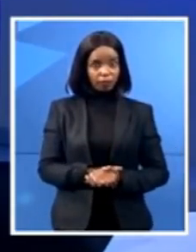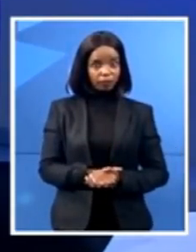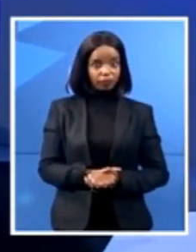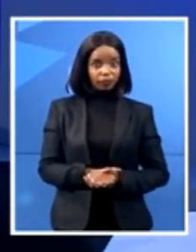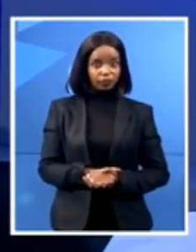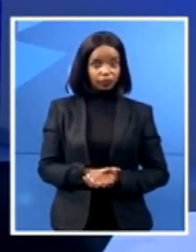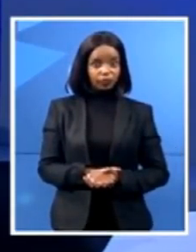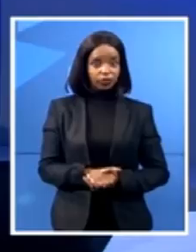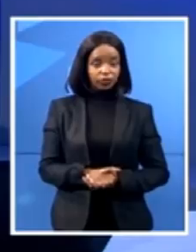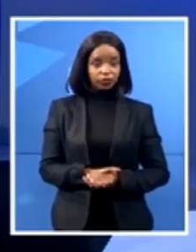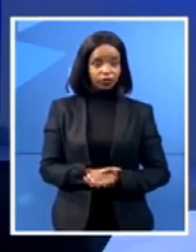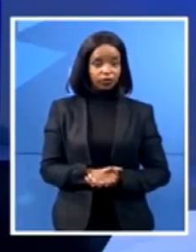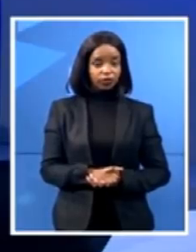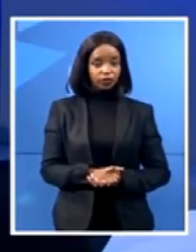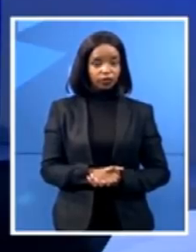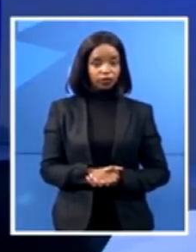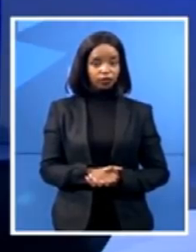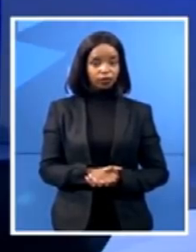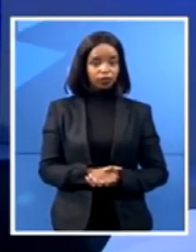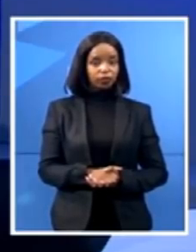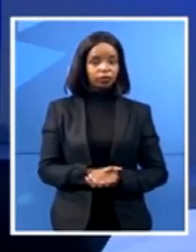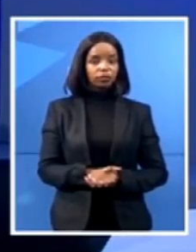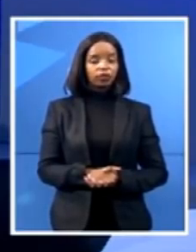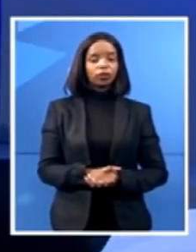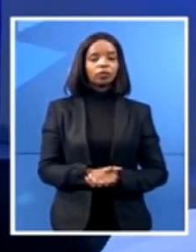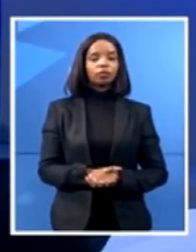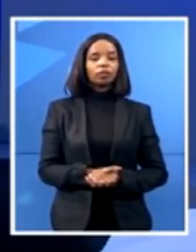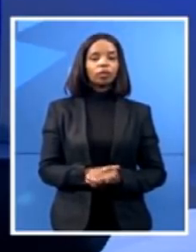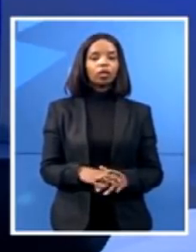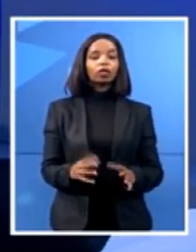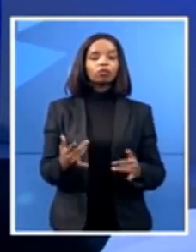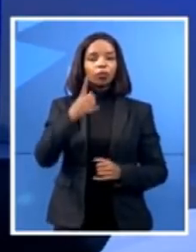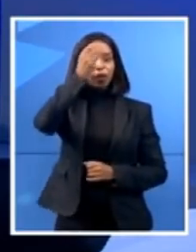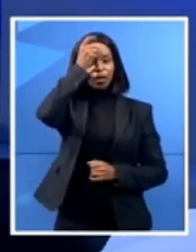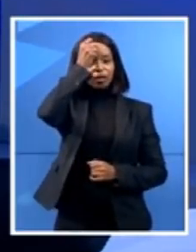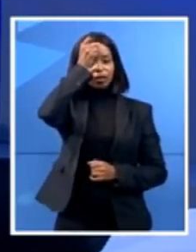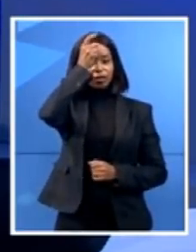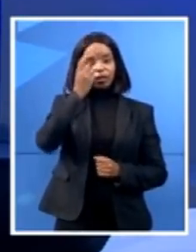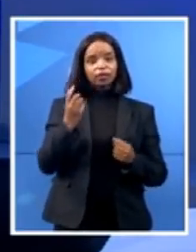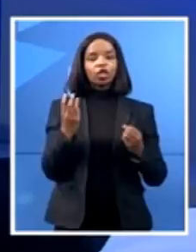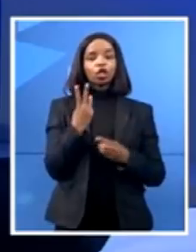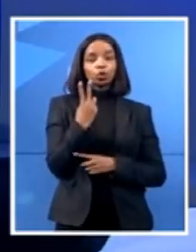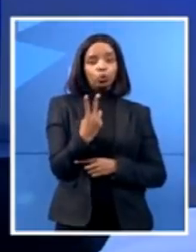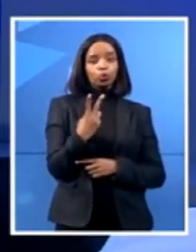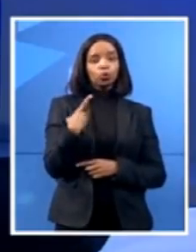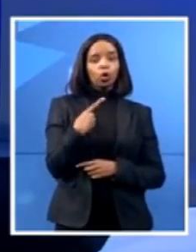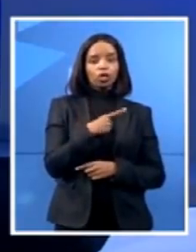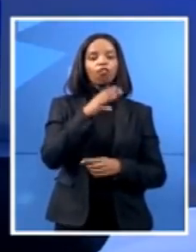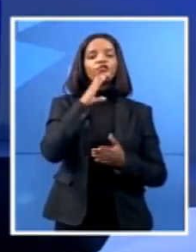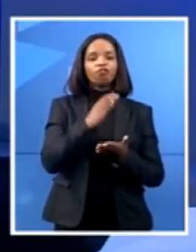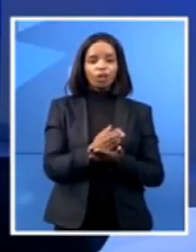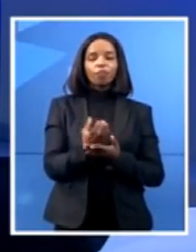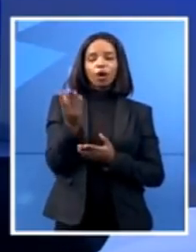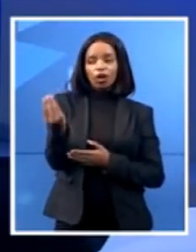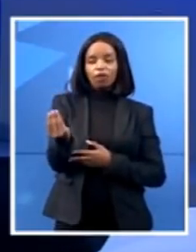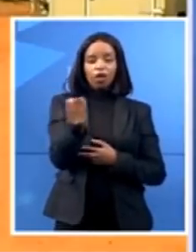Well Blaine, you'd understand that those two people that confirmed of the two doctors that were confirmed with coronavirus, they're from the same hospital in